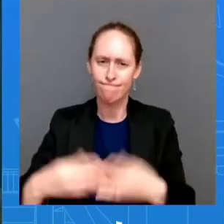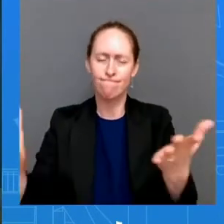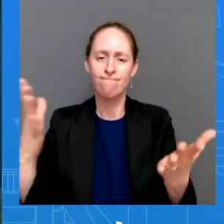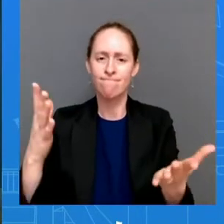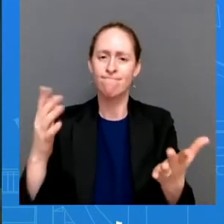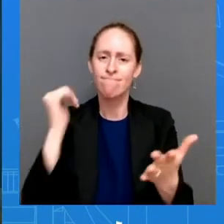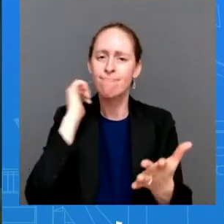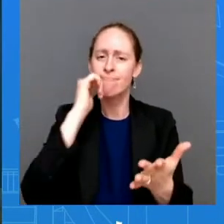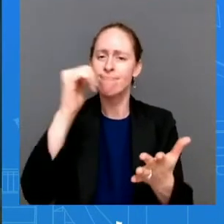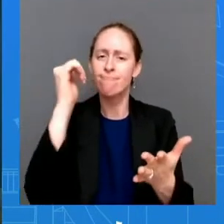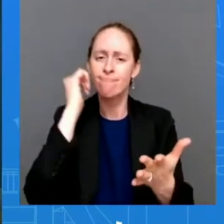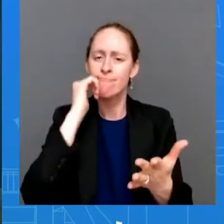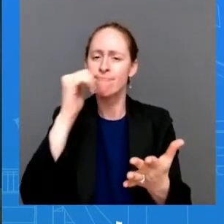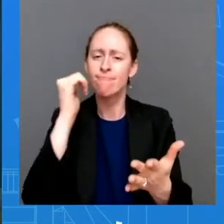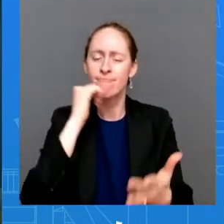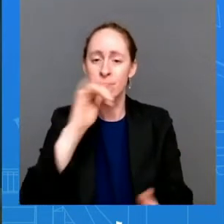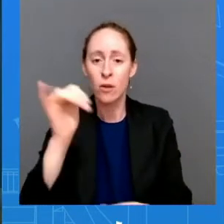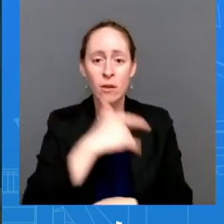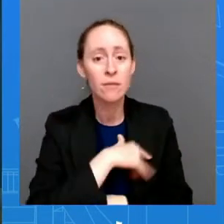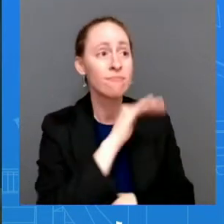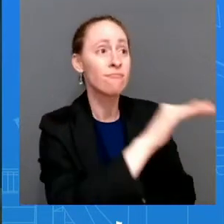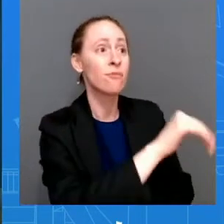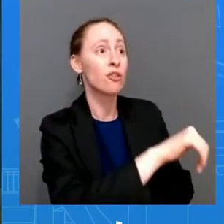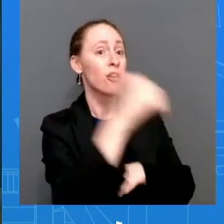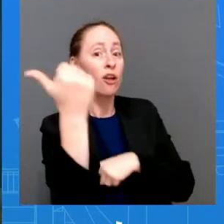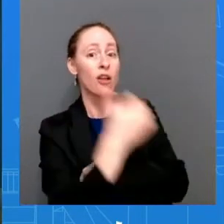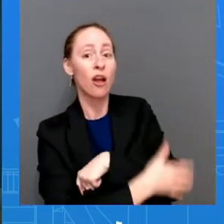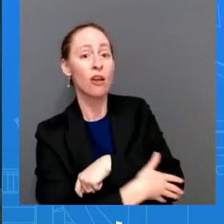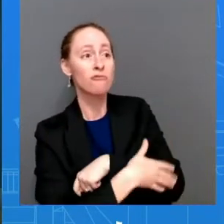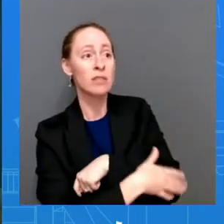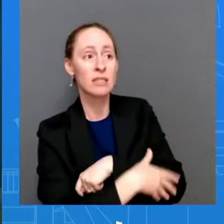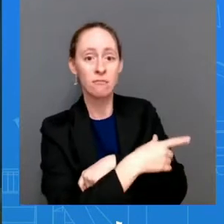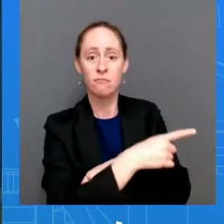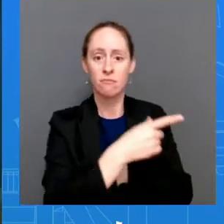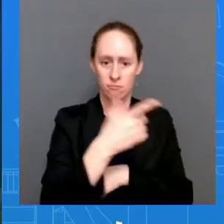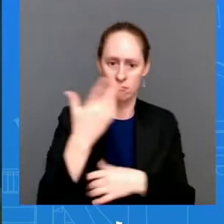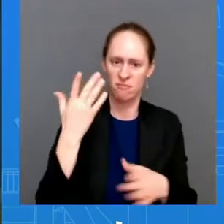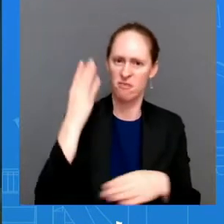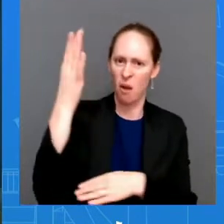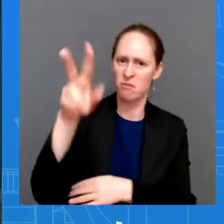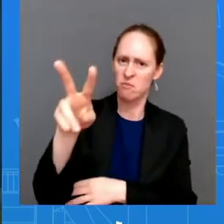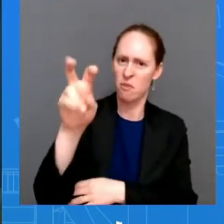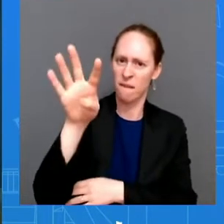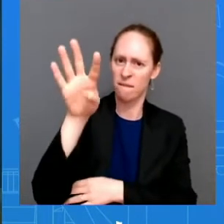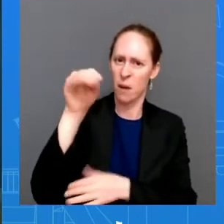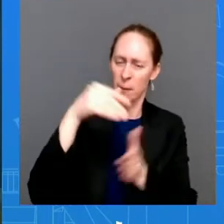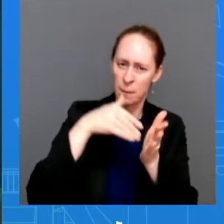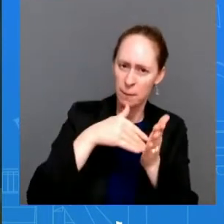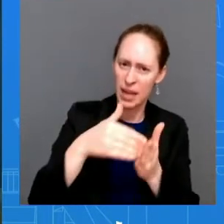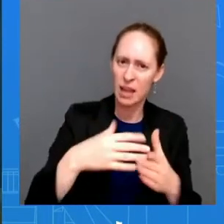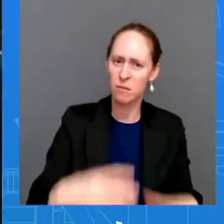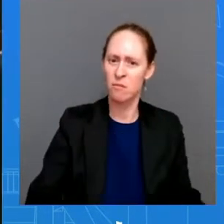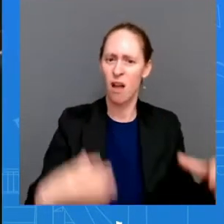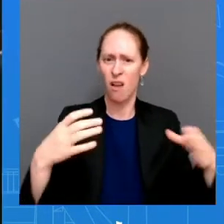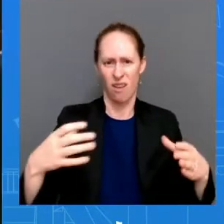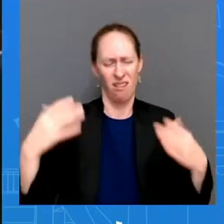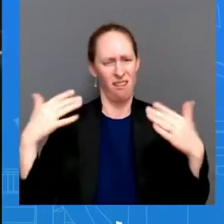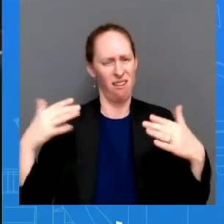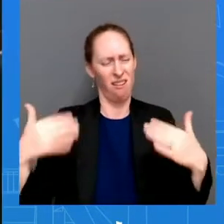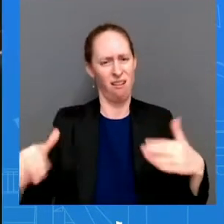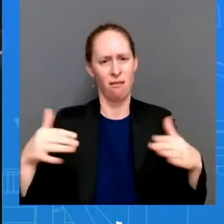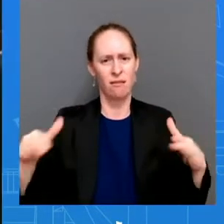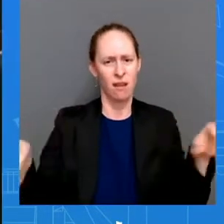So that is, we see that as incredibly important as we're doing the work on the, for the President. And just quickly, Saudi Aramco also